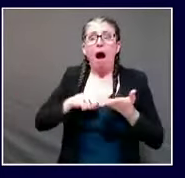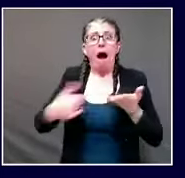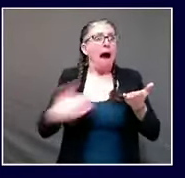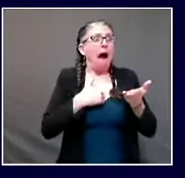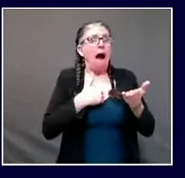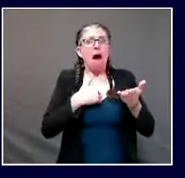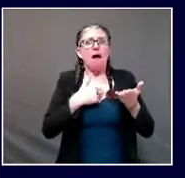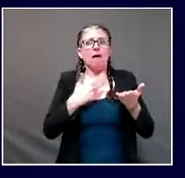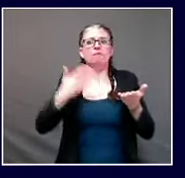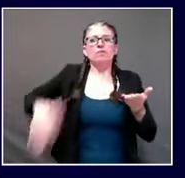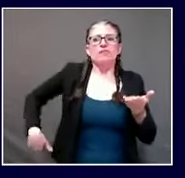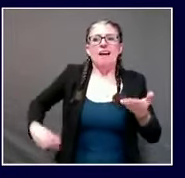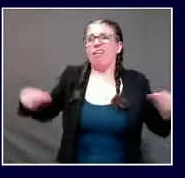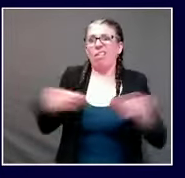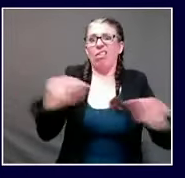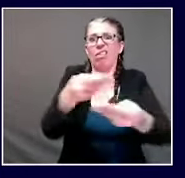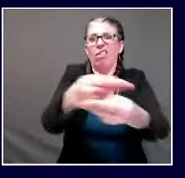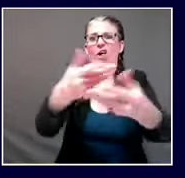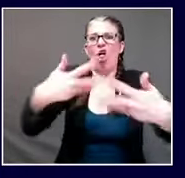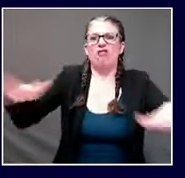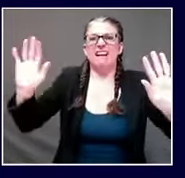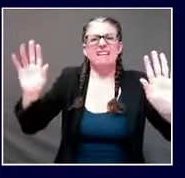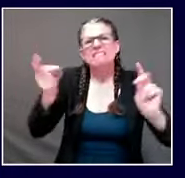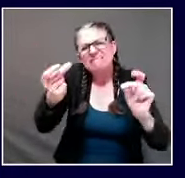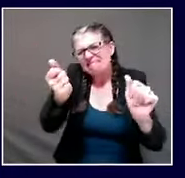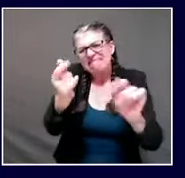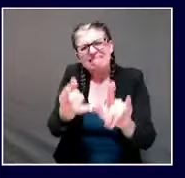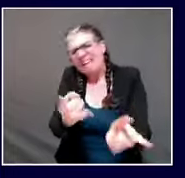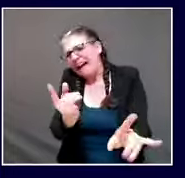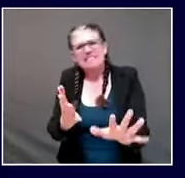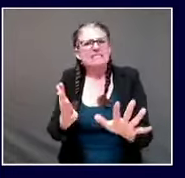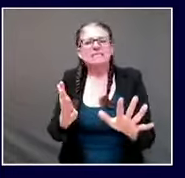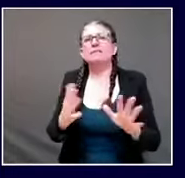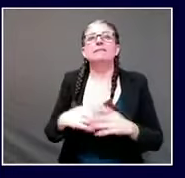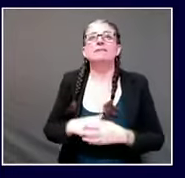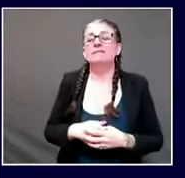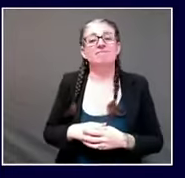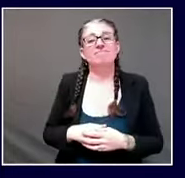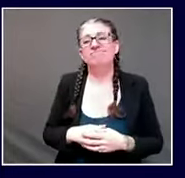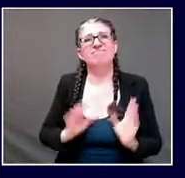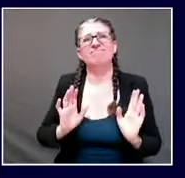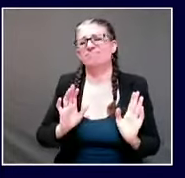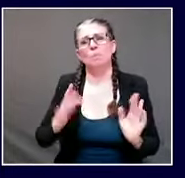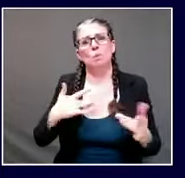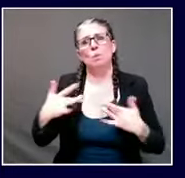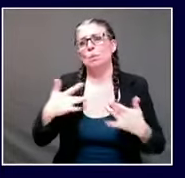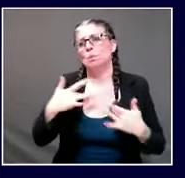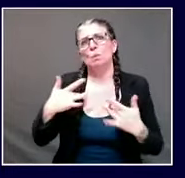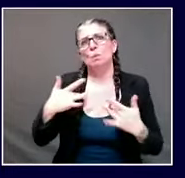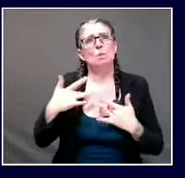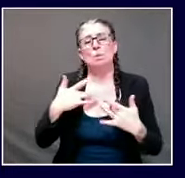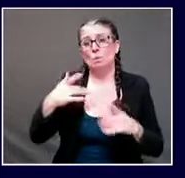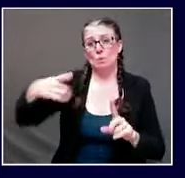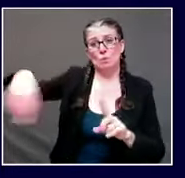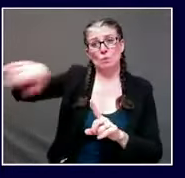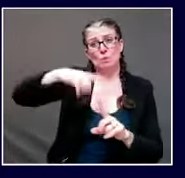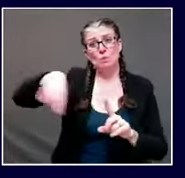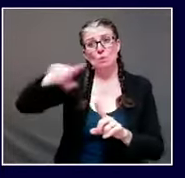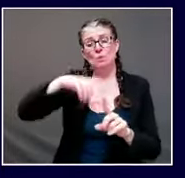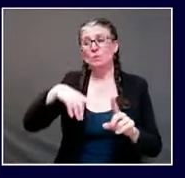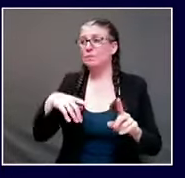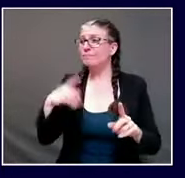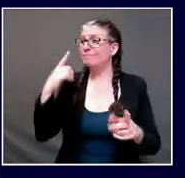officials and epidemiologists are concerned that it will be taken as that ironclad guarantee is it helpful